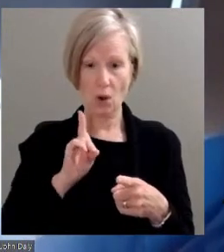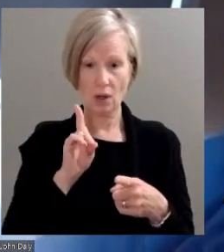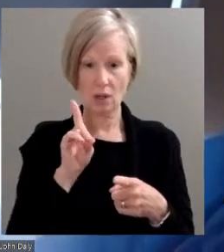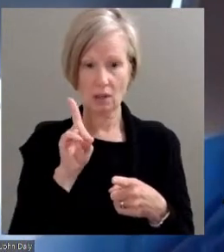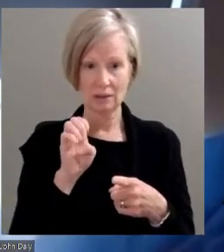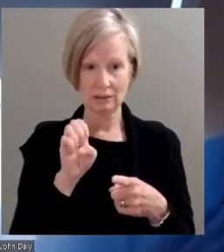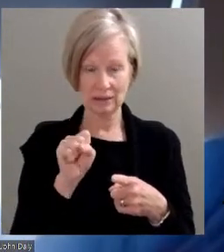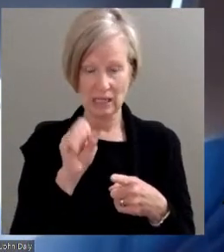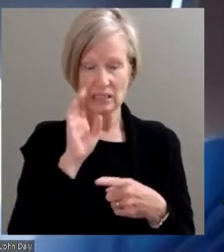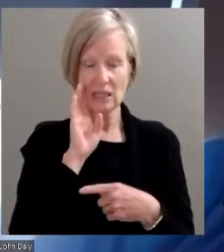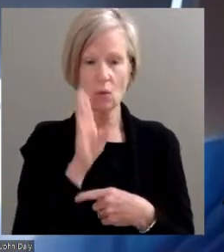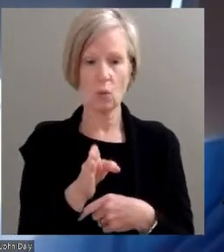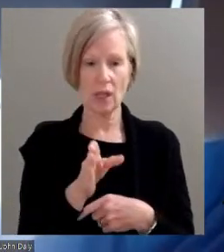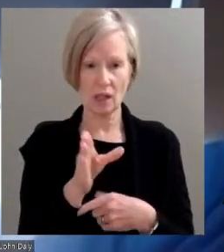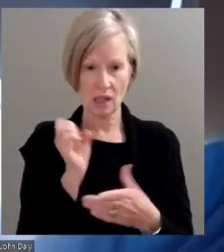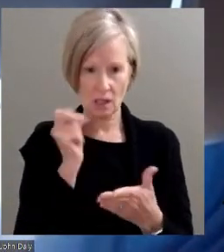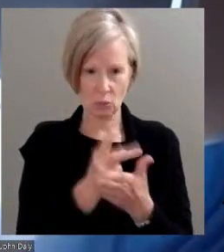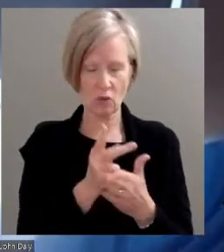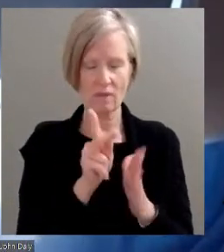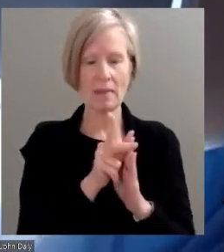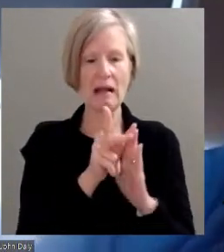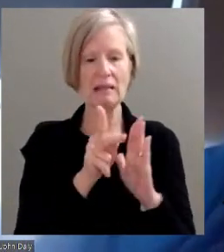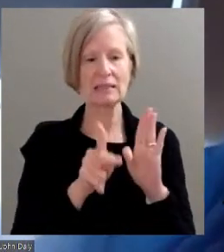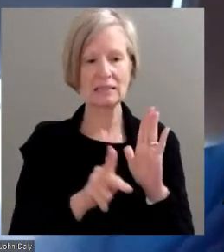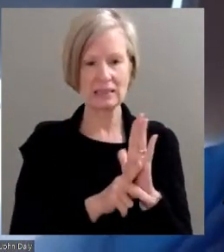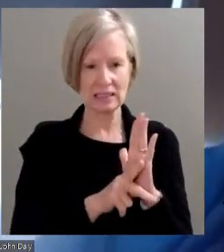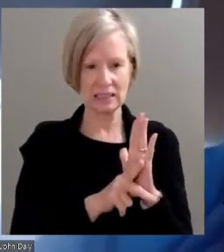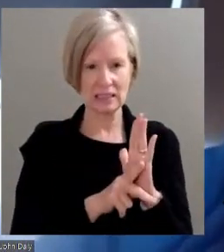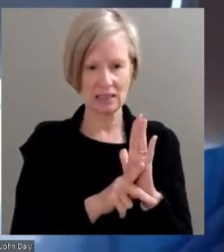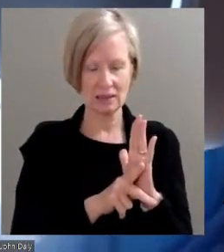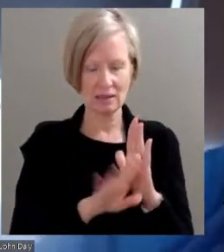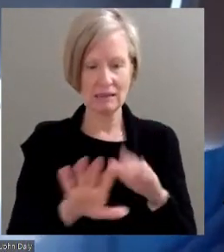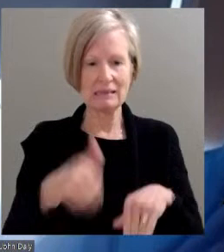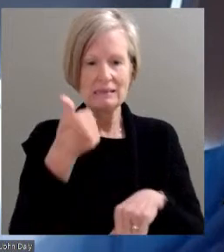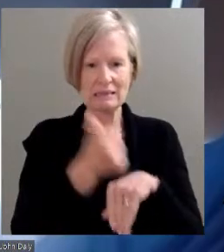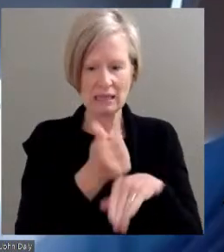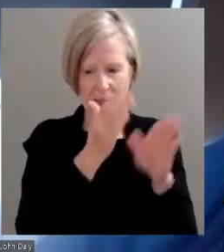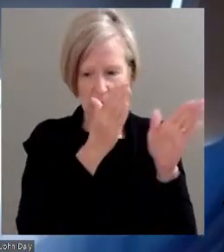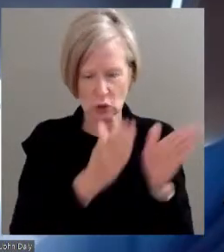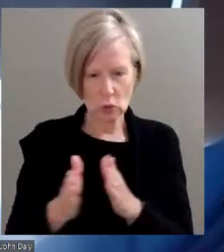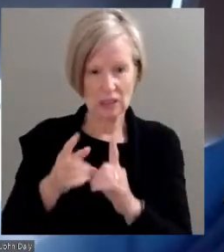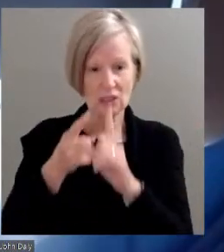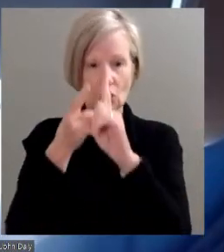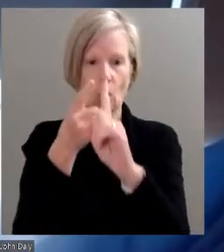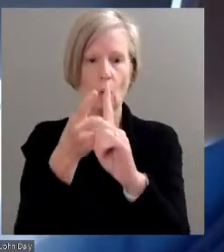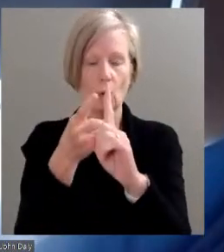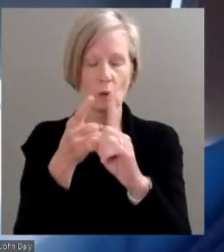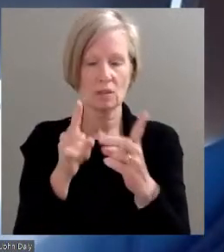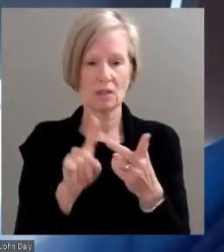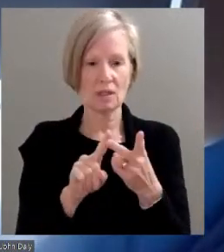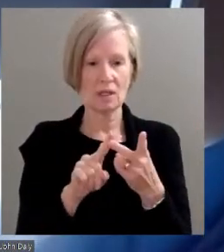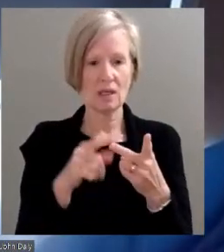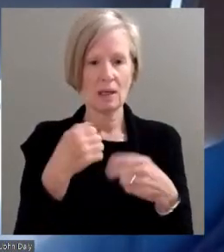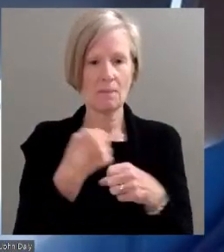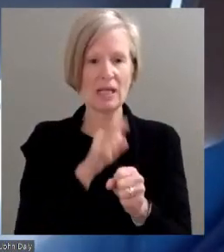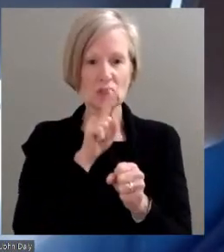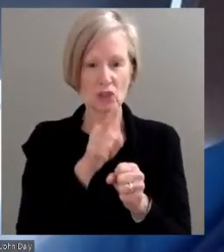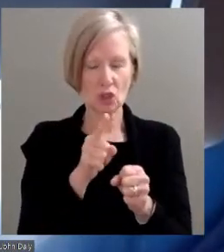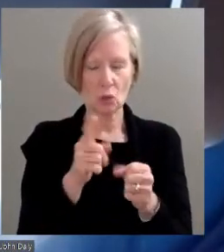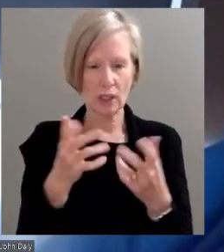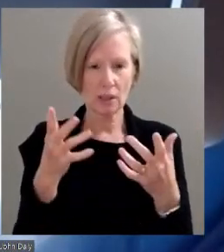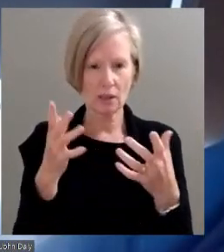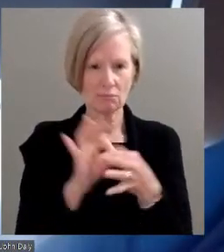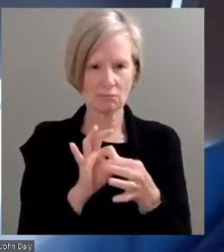approve policy, set strategic goals, ensure alignment through the budgetary process,